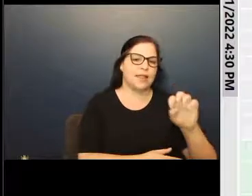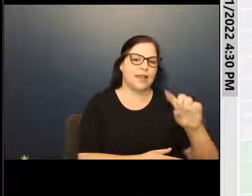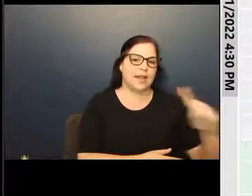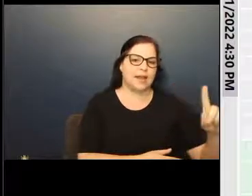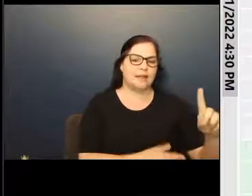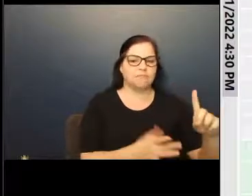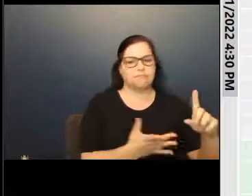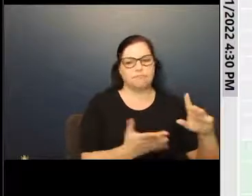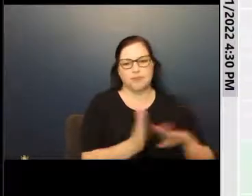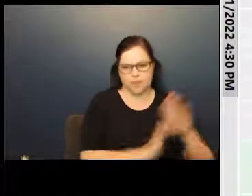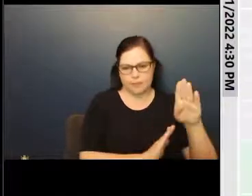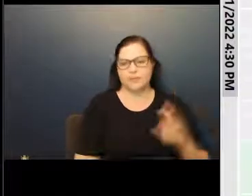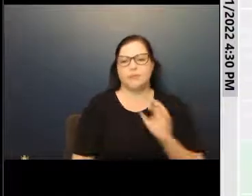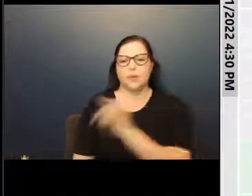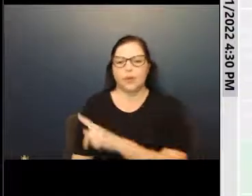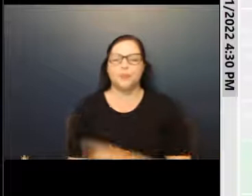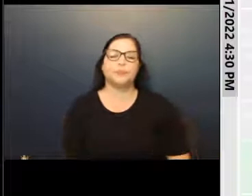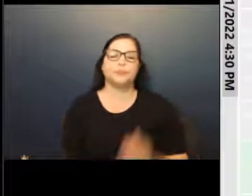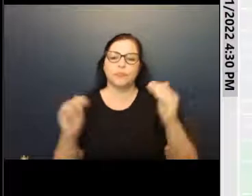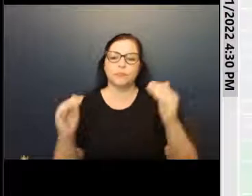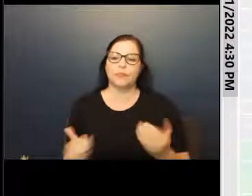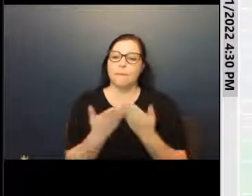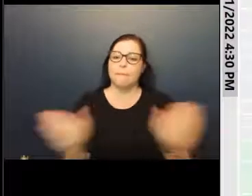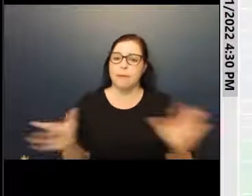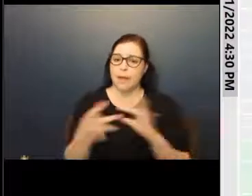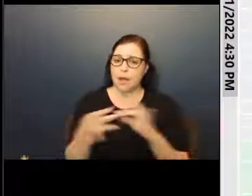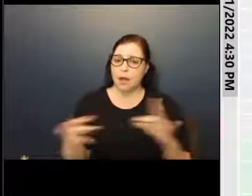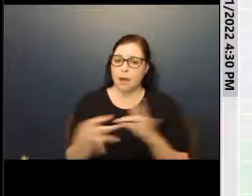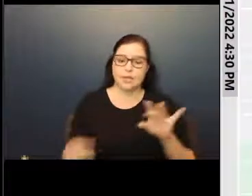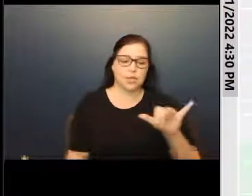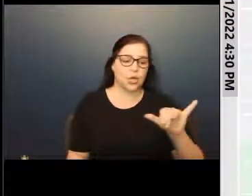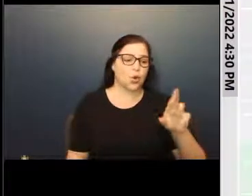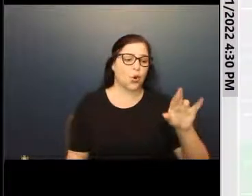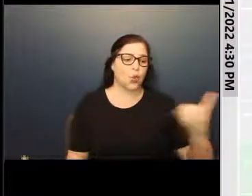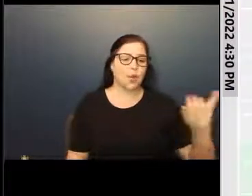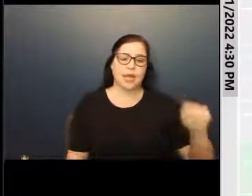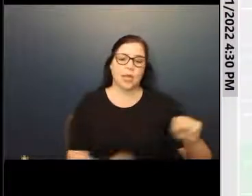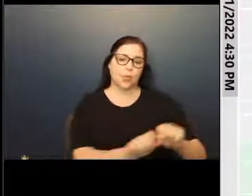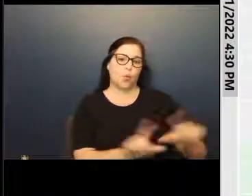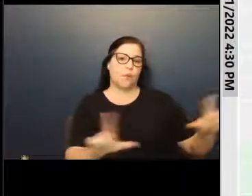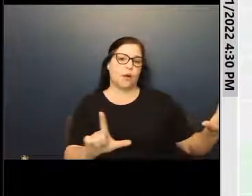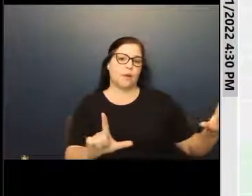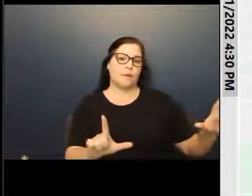Okay. Moving on to public comments. Yuri, can you open up the...